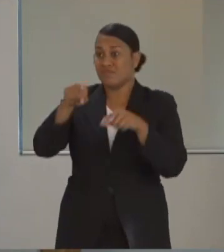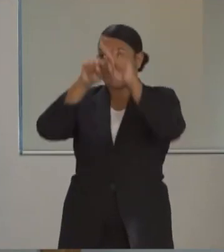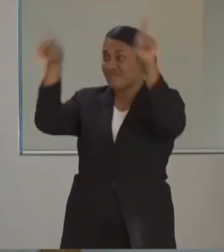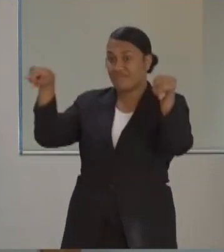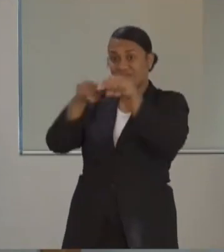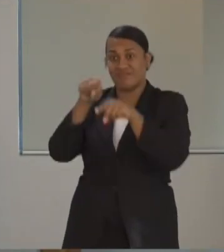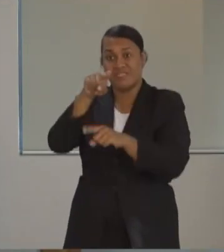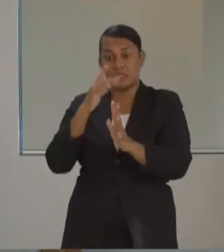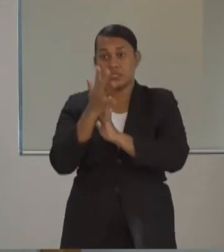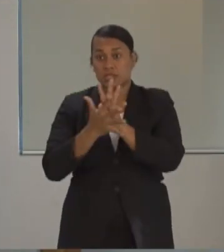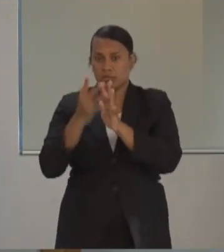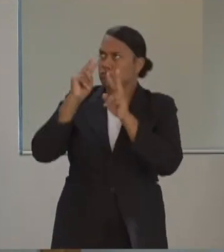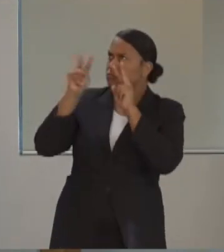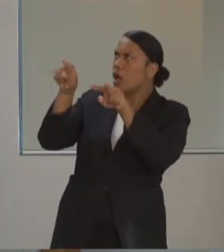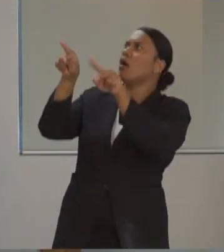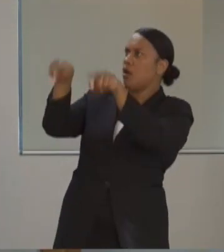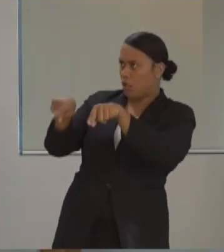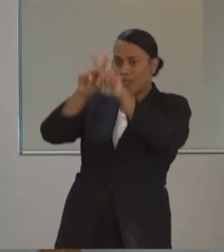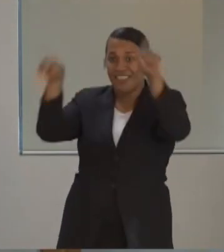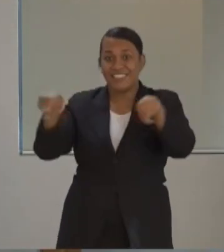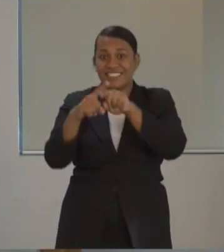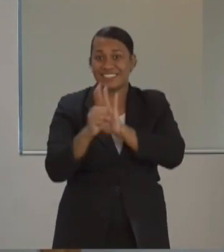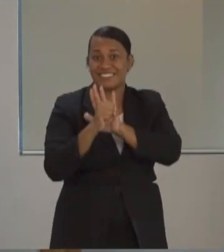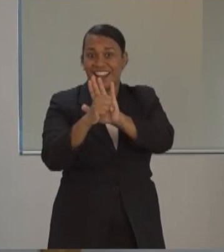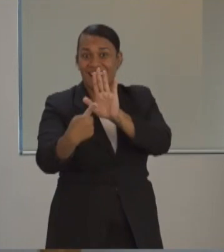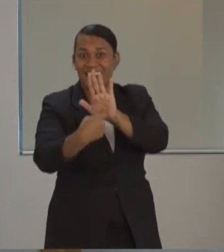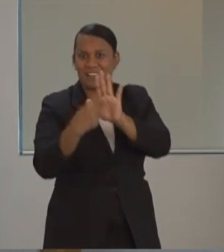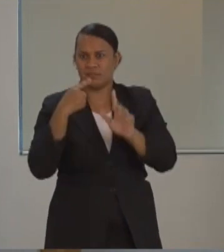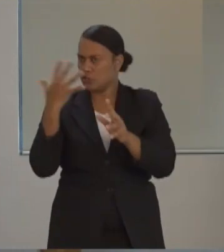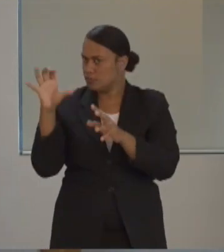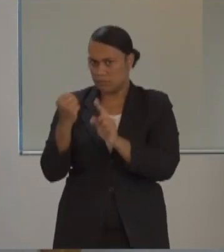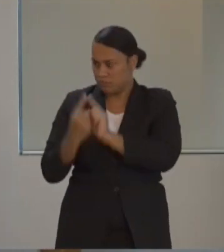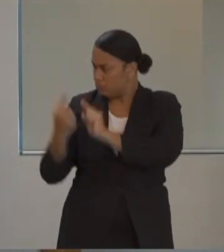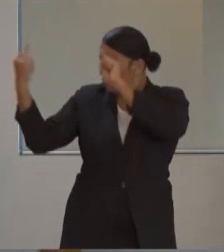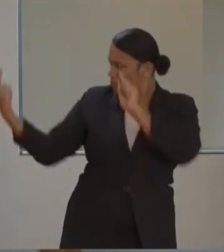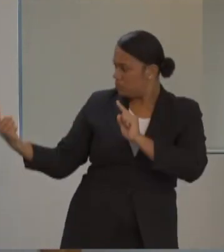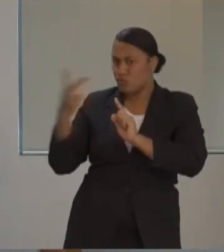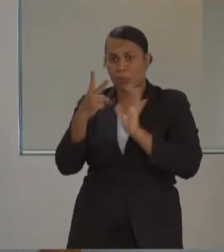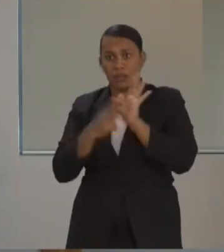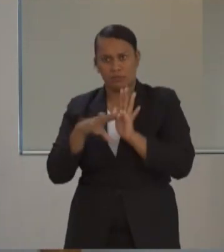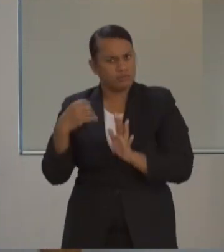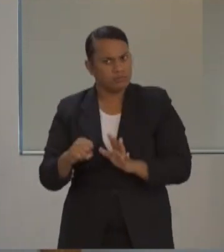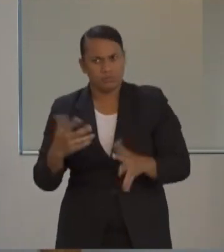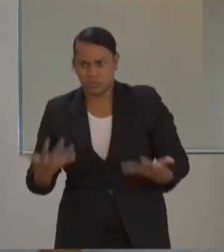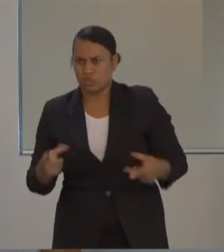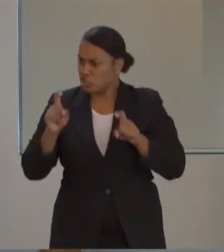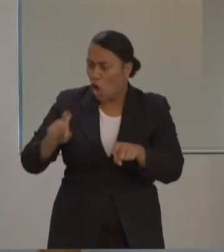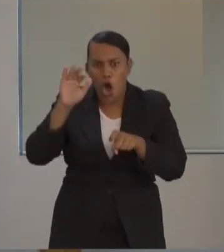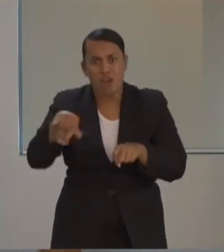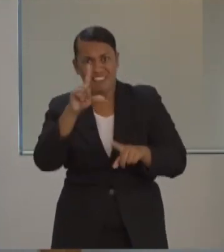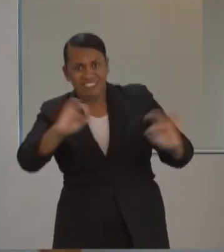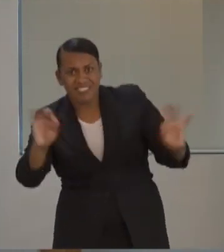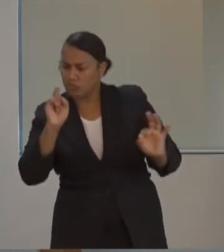physical distancing. Children should not be up and out and about. They must stay home, as should the